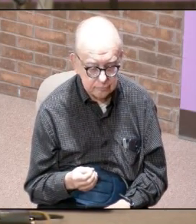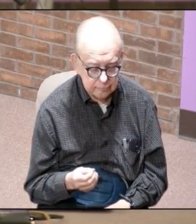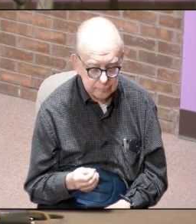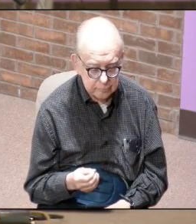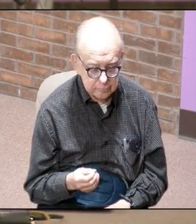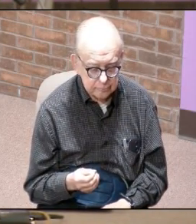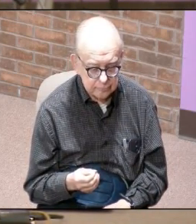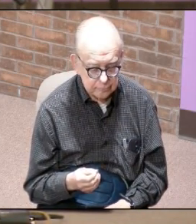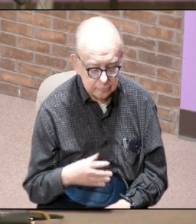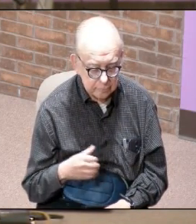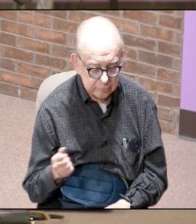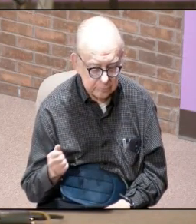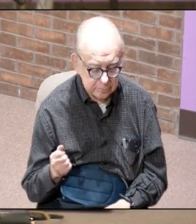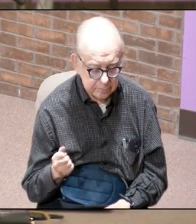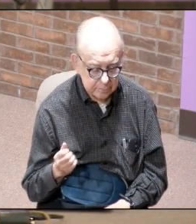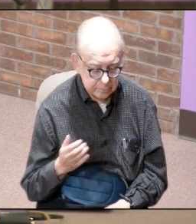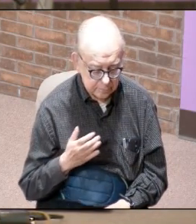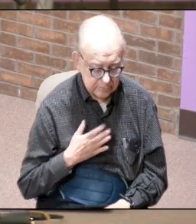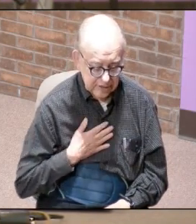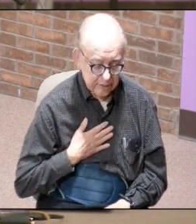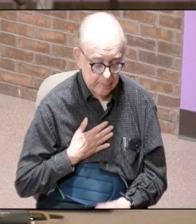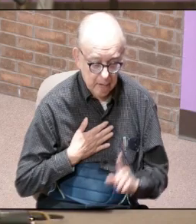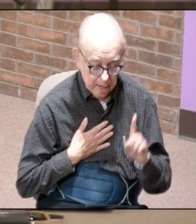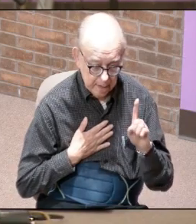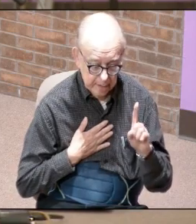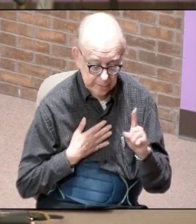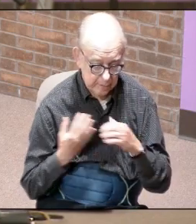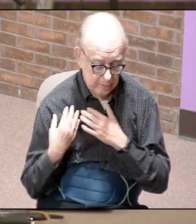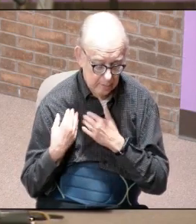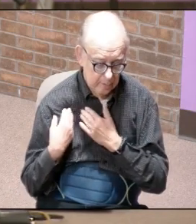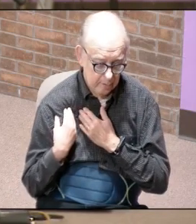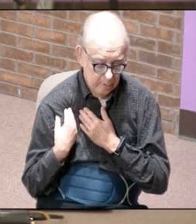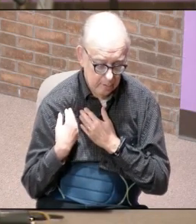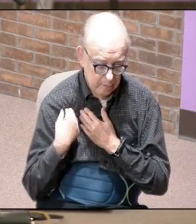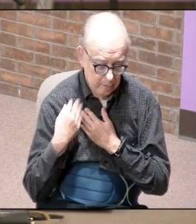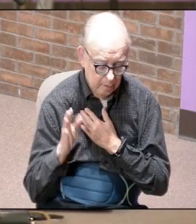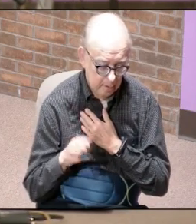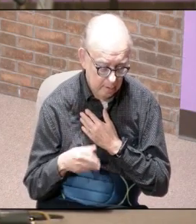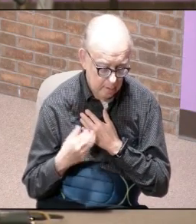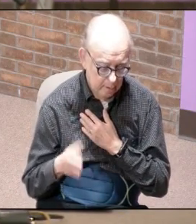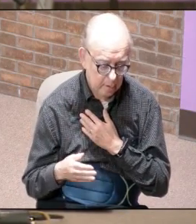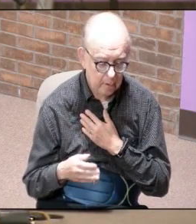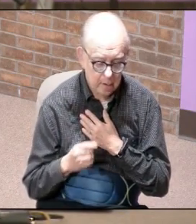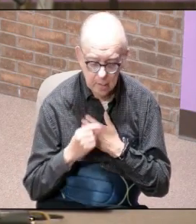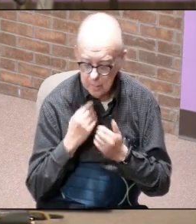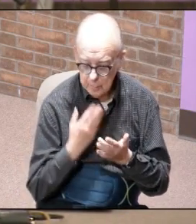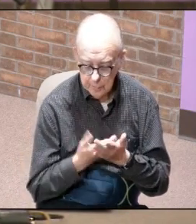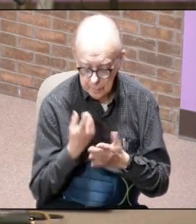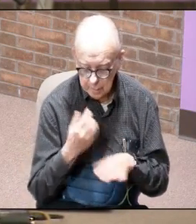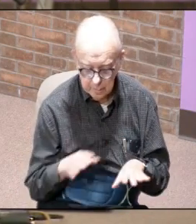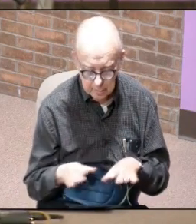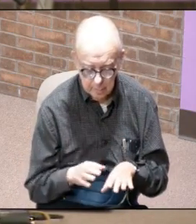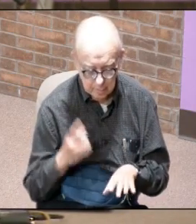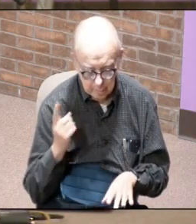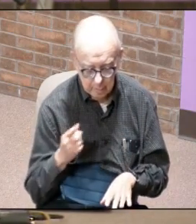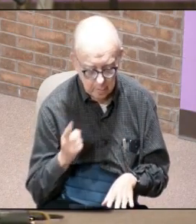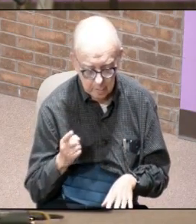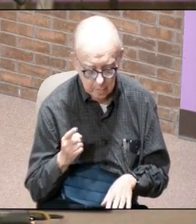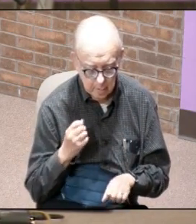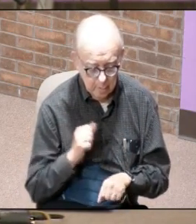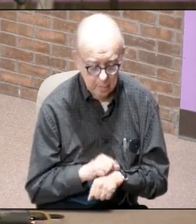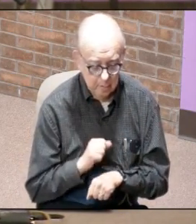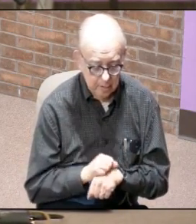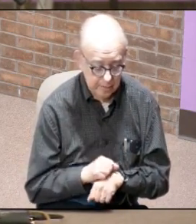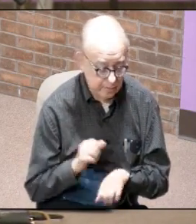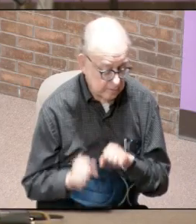take my burden i've already proven that it can be done you think your task